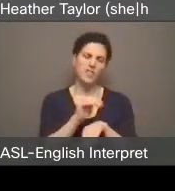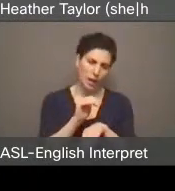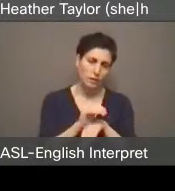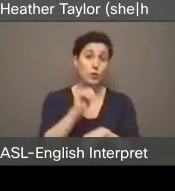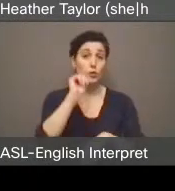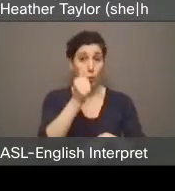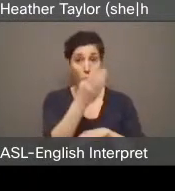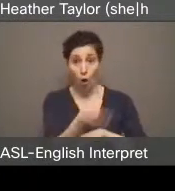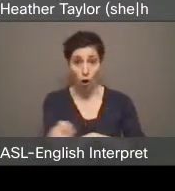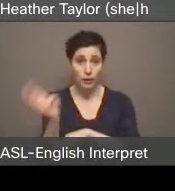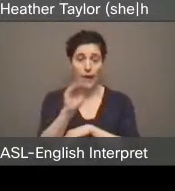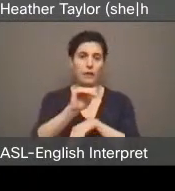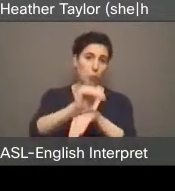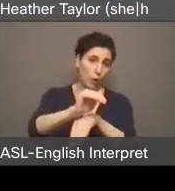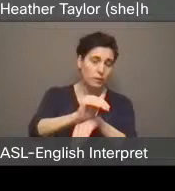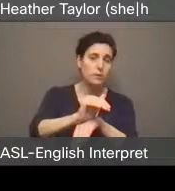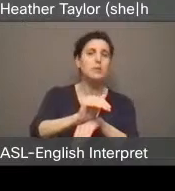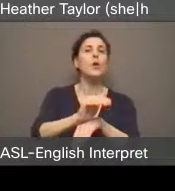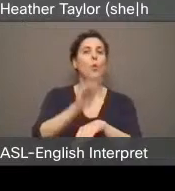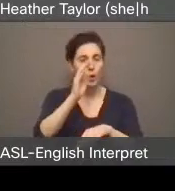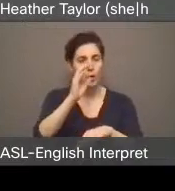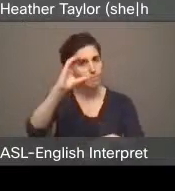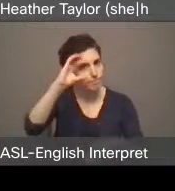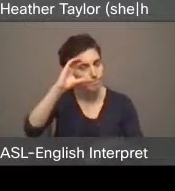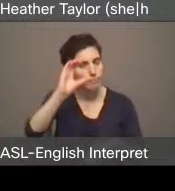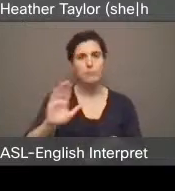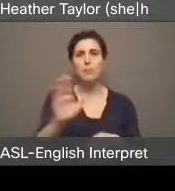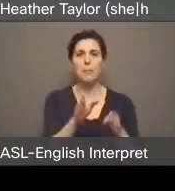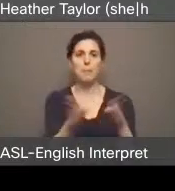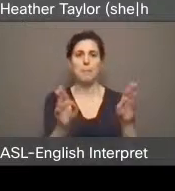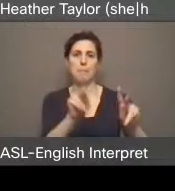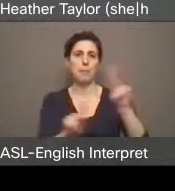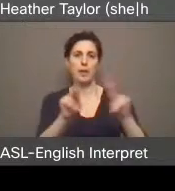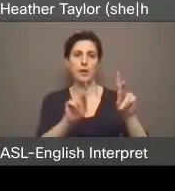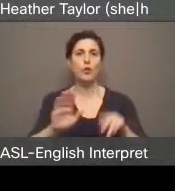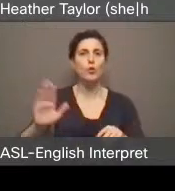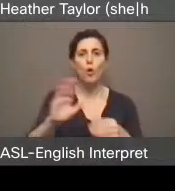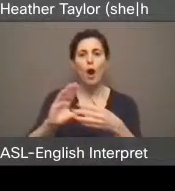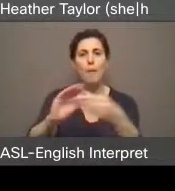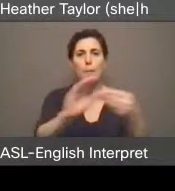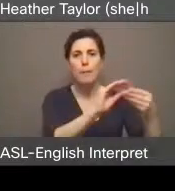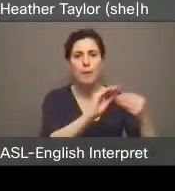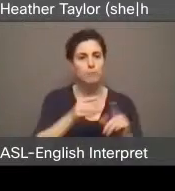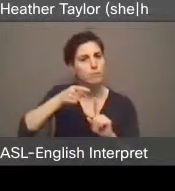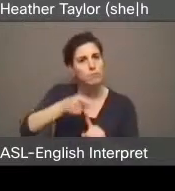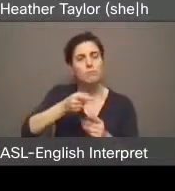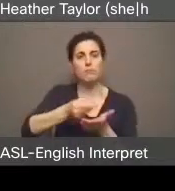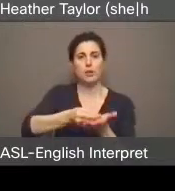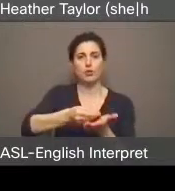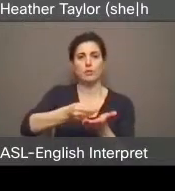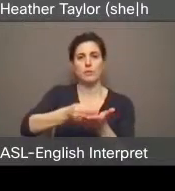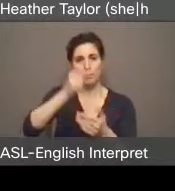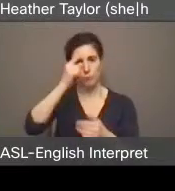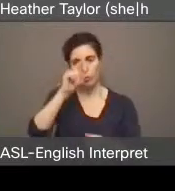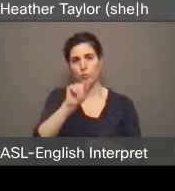you, the public, on your opinions and anything you want to talk about about the 2022 budget.